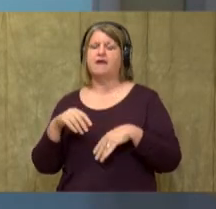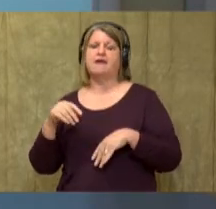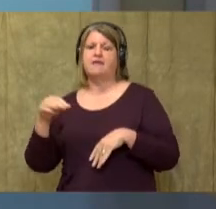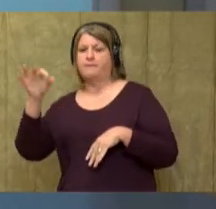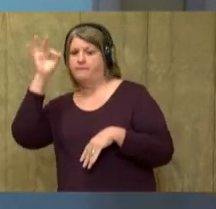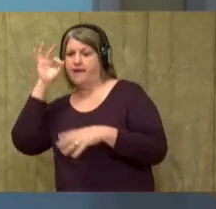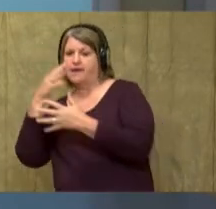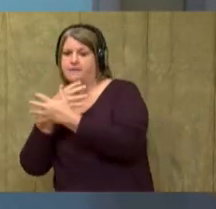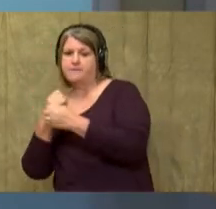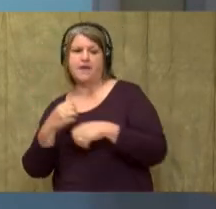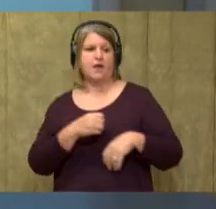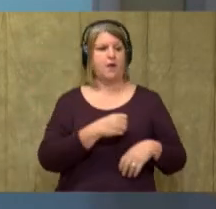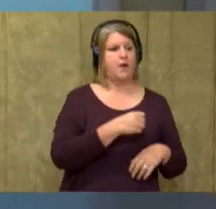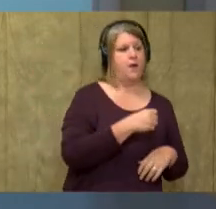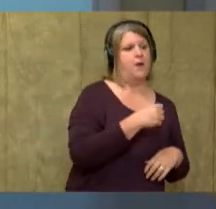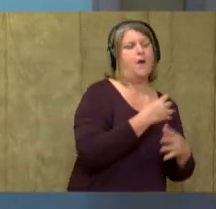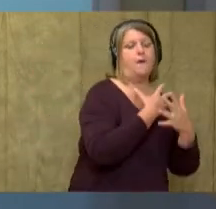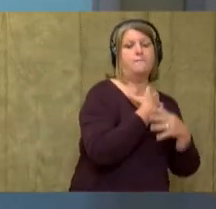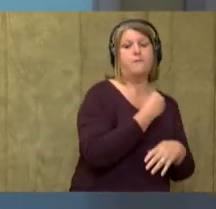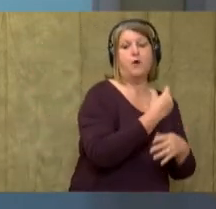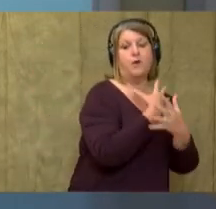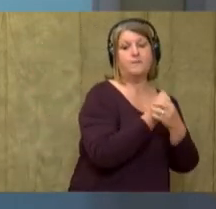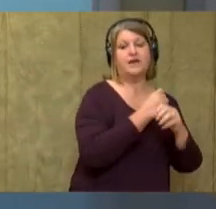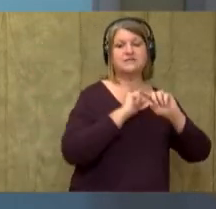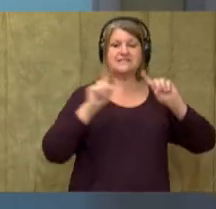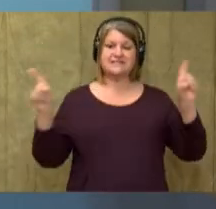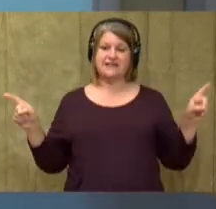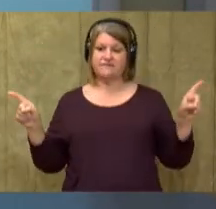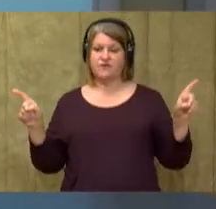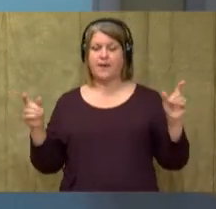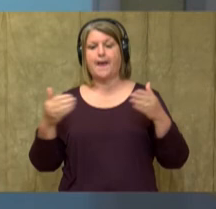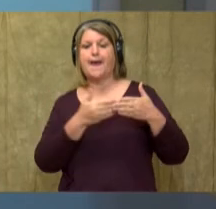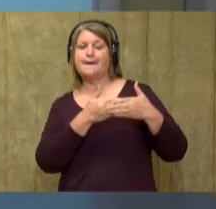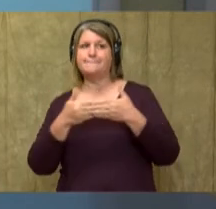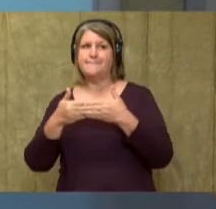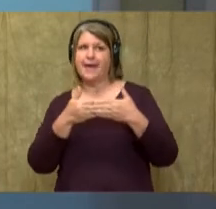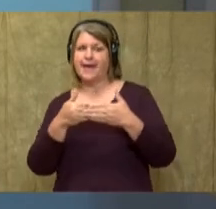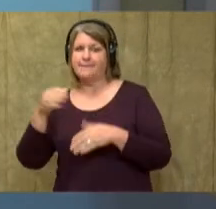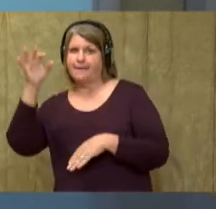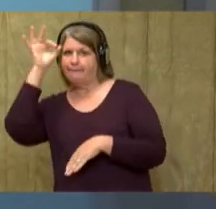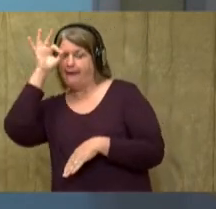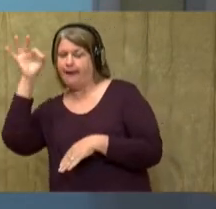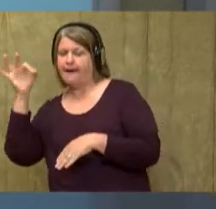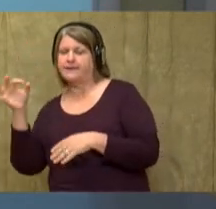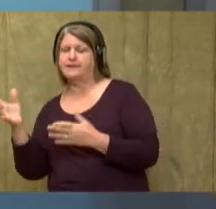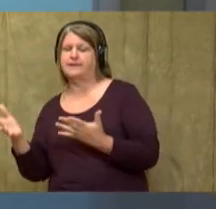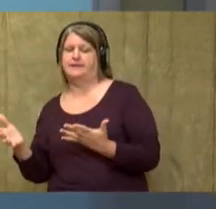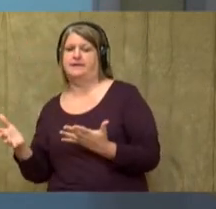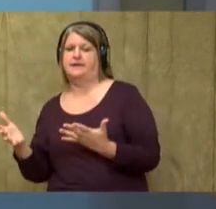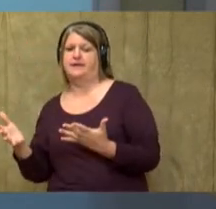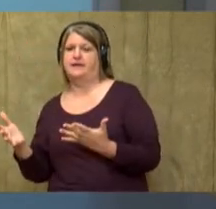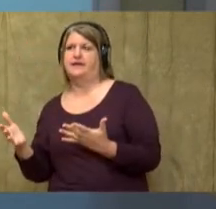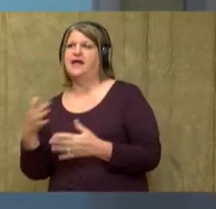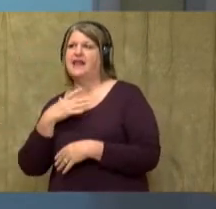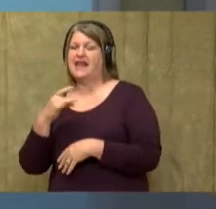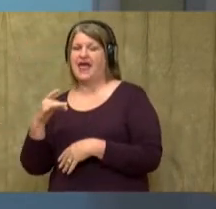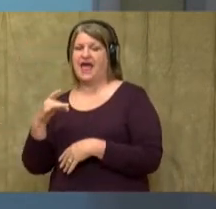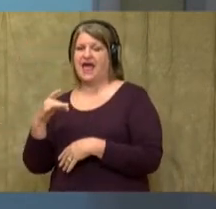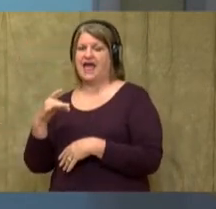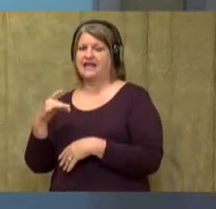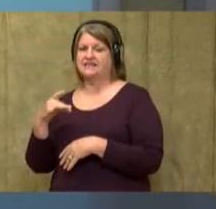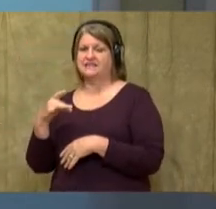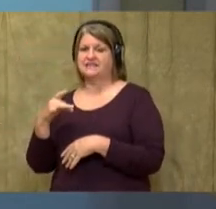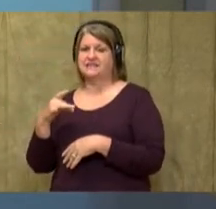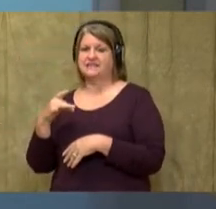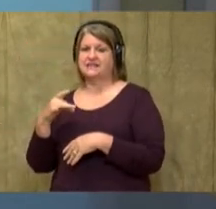Let's see. The baby panda, as it gets older, it likes to climb trees and sit on